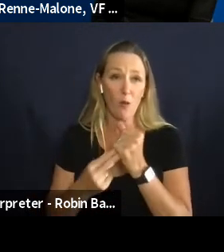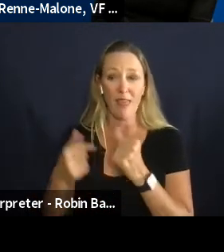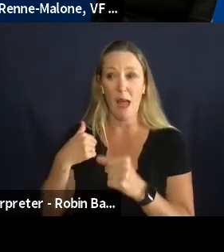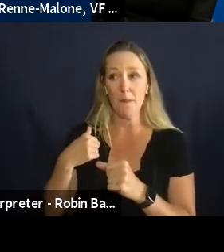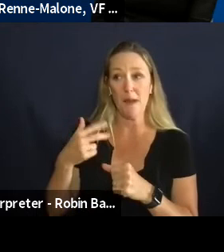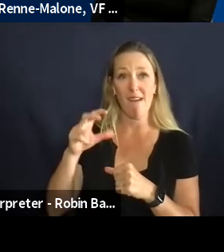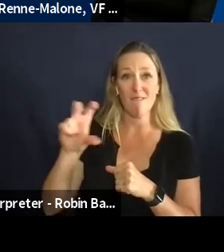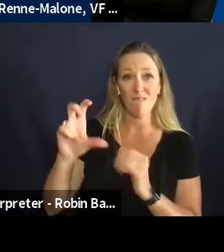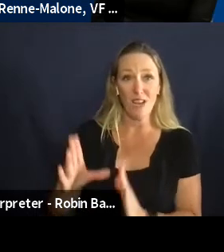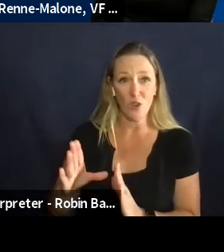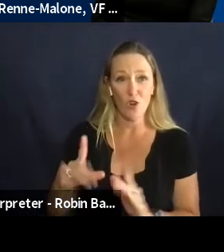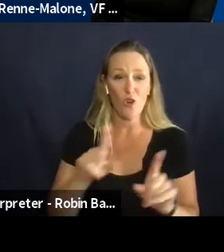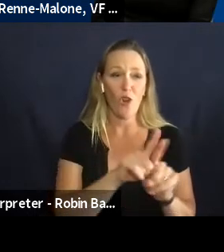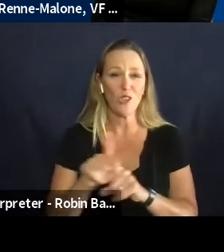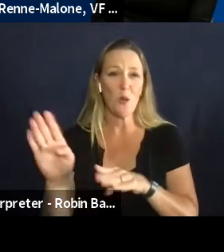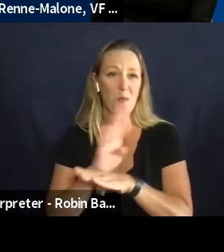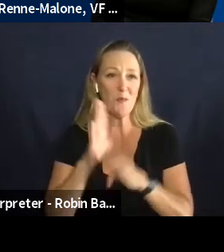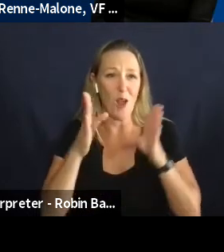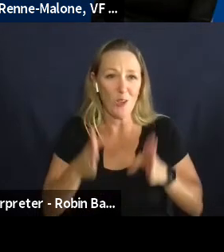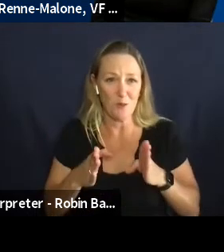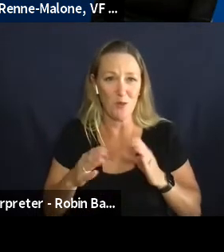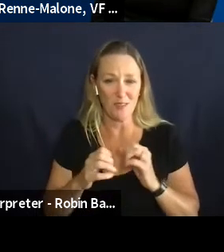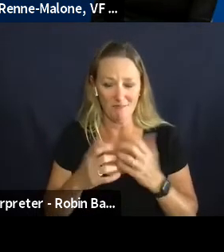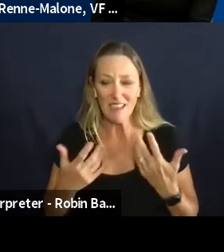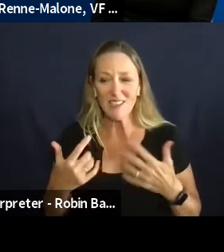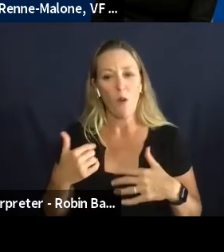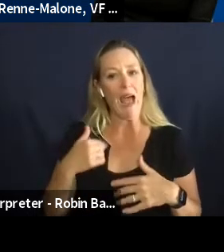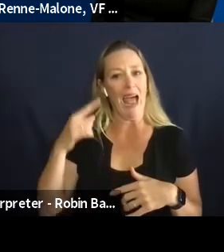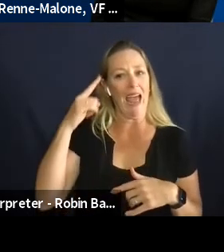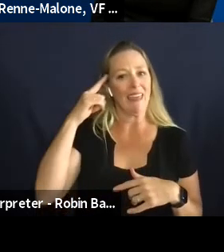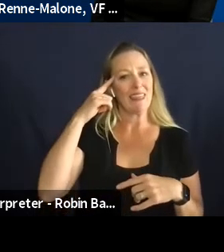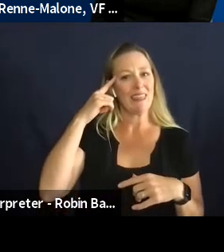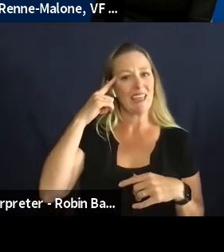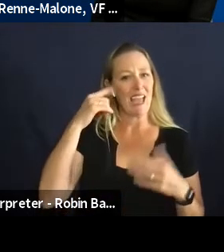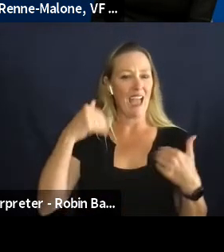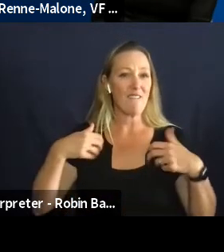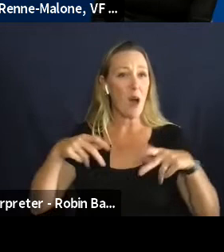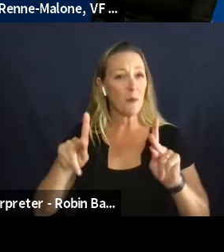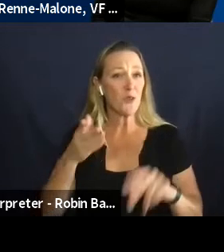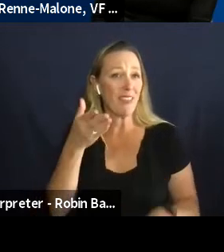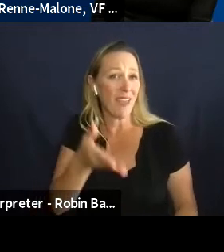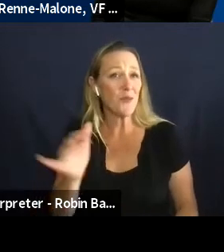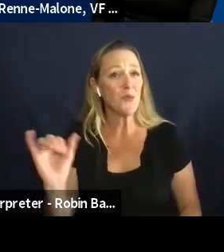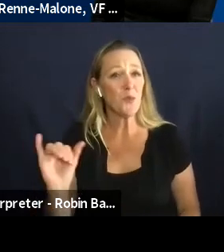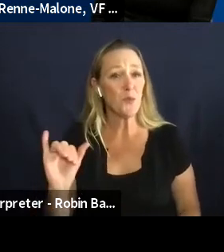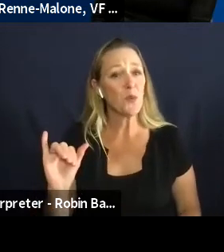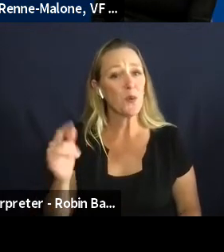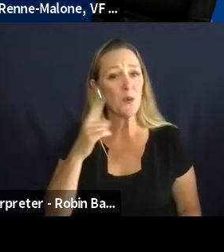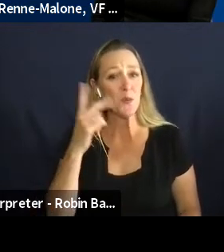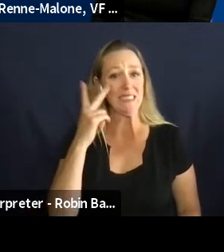being an entrepreneur um i think there's opportunity in that too and to see the challenges that